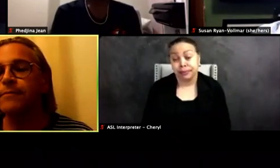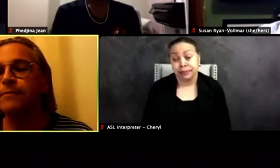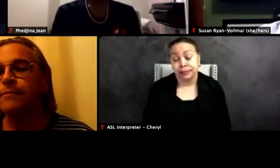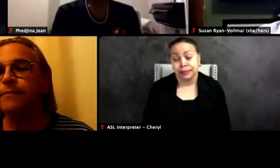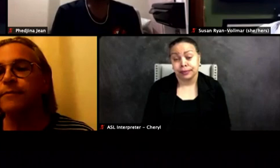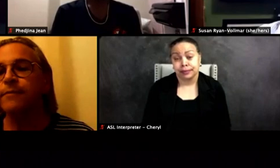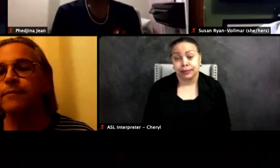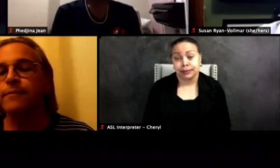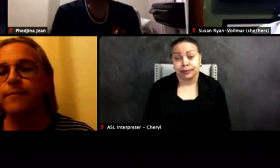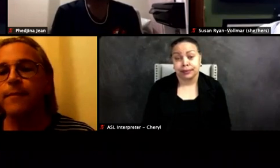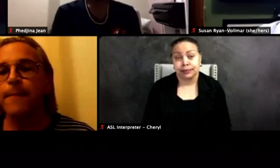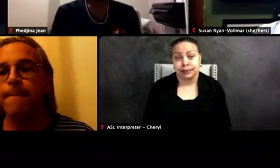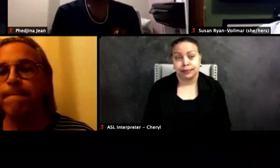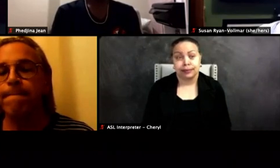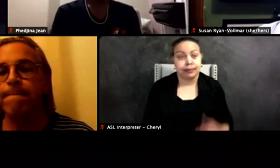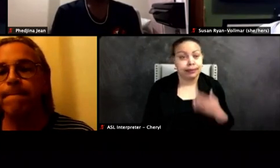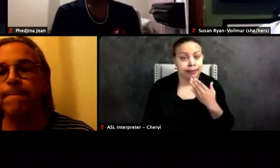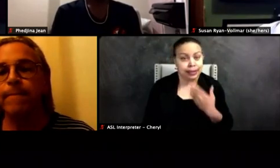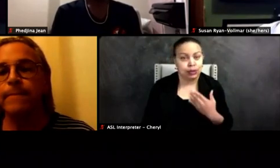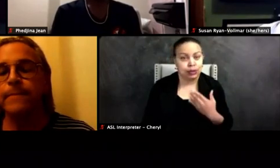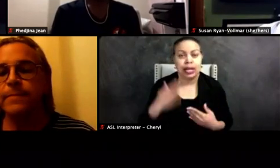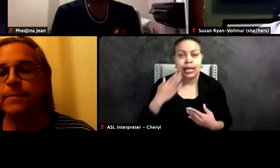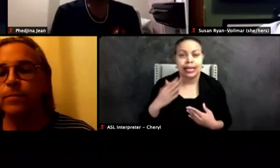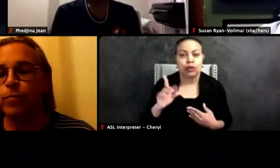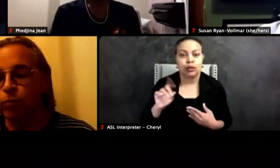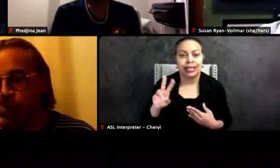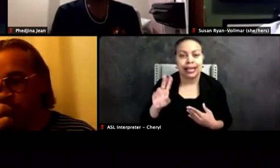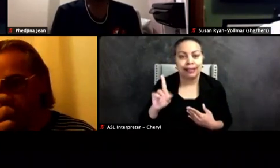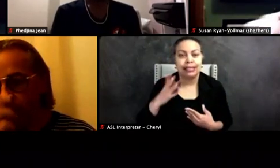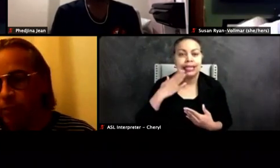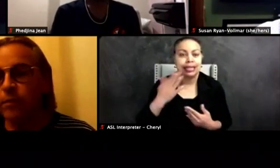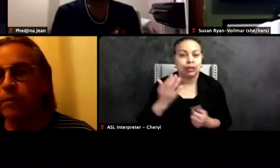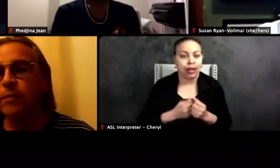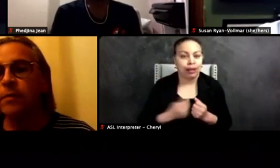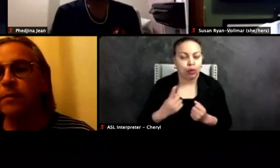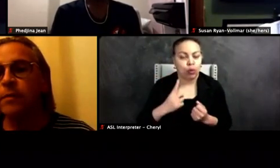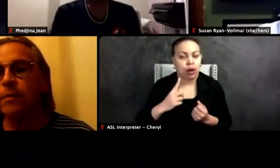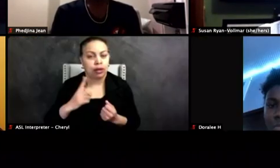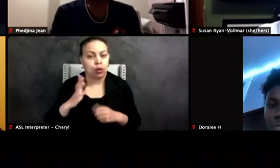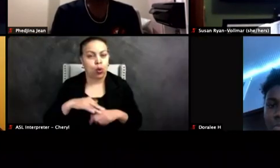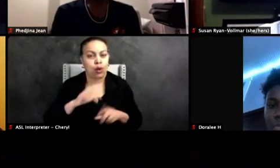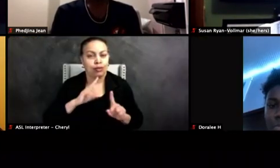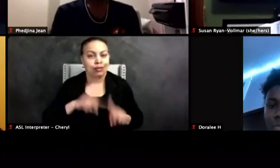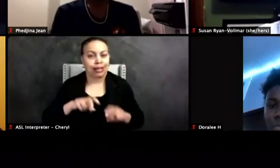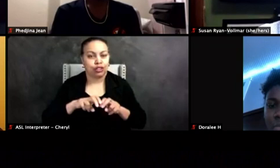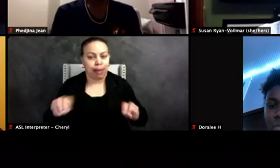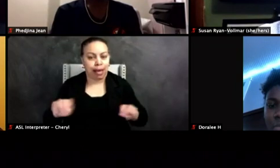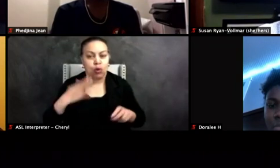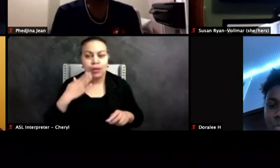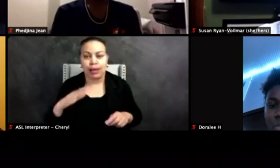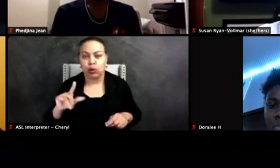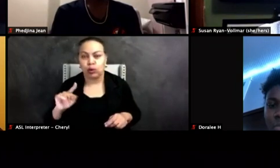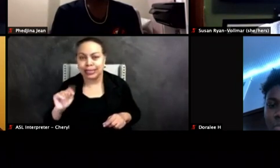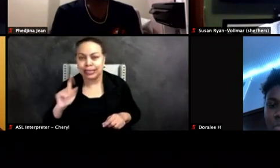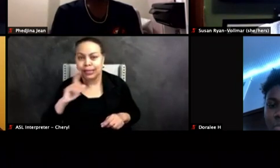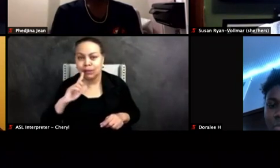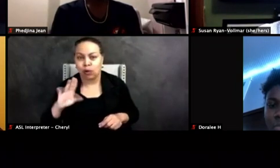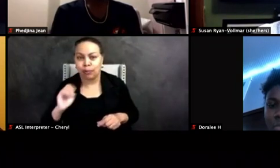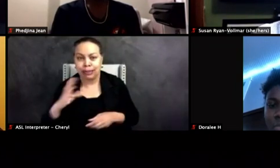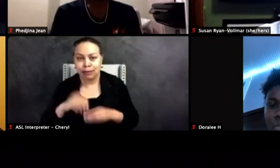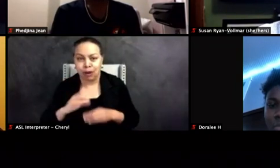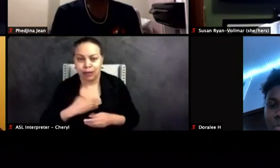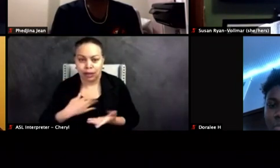Rick you. Thank you, David. Thank you everyone on the reaction panel. thank you, Lieutenant Pedrini for being part of the